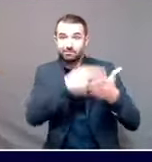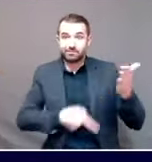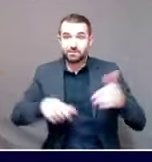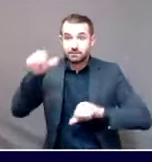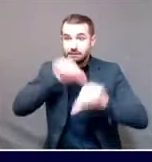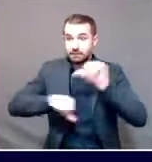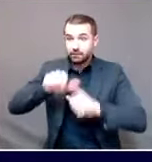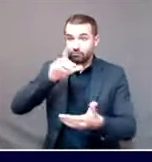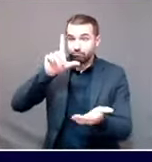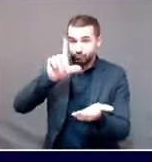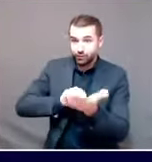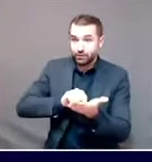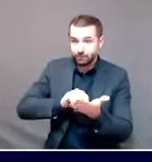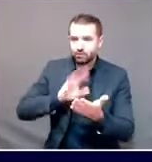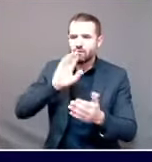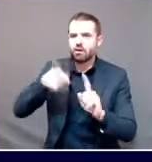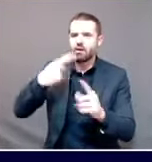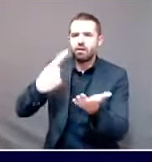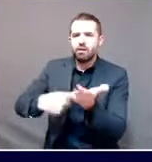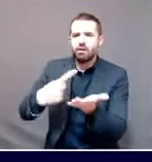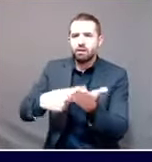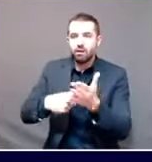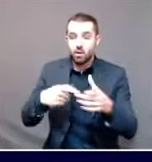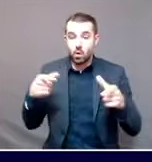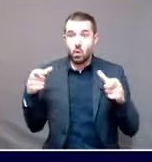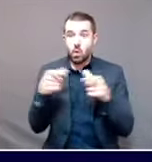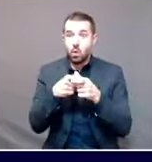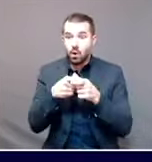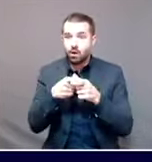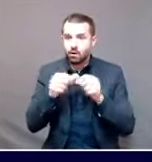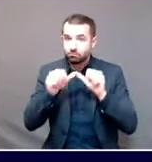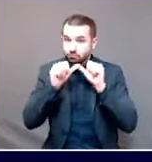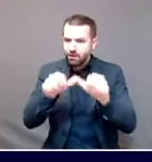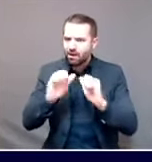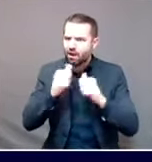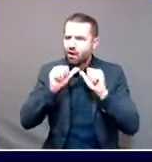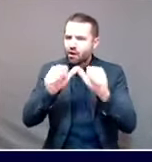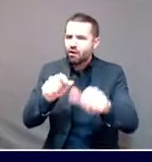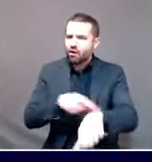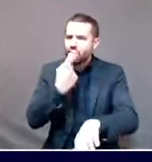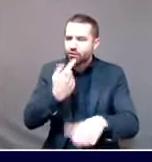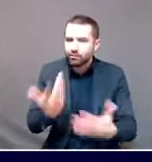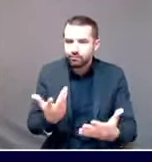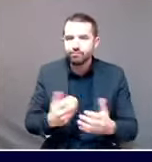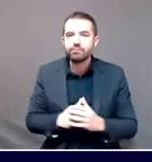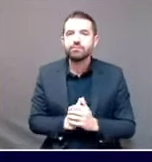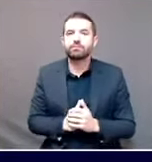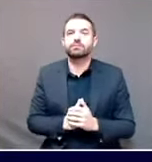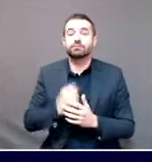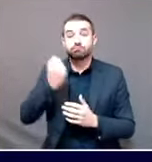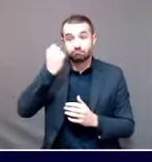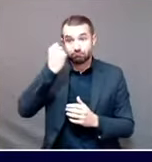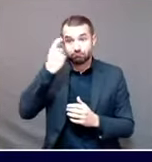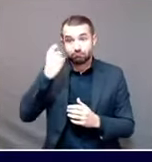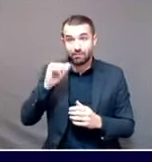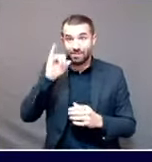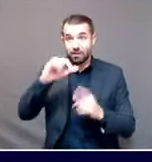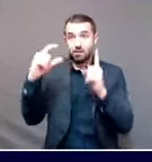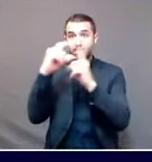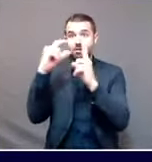the duration of quarantine. Now, recall that quarantine is the term for what happens